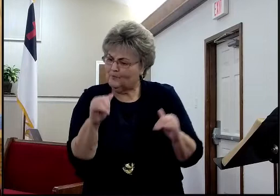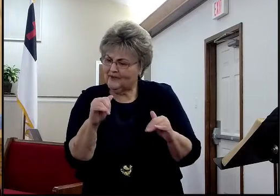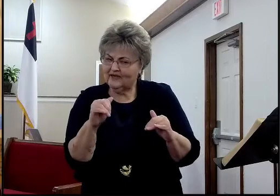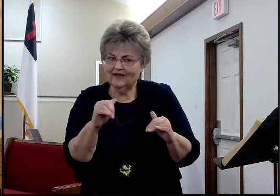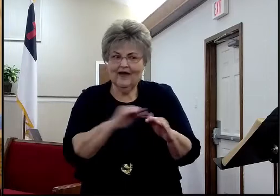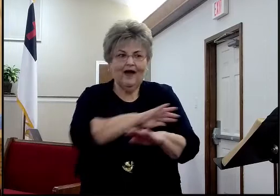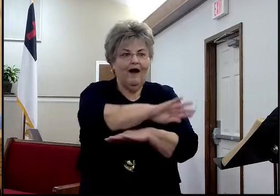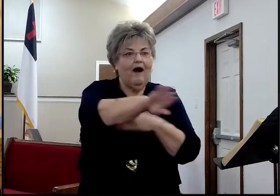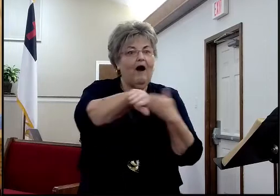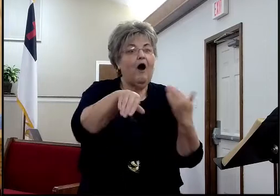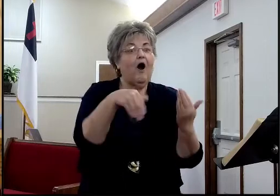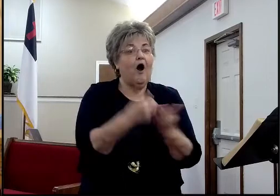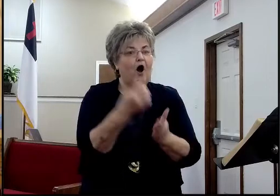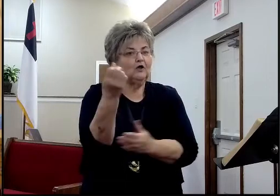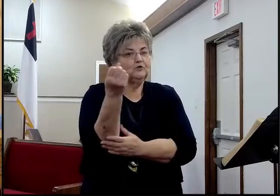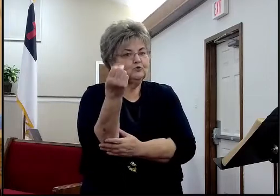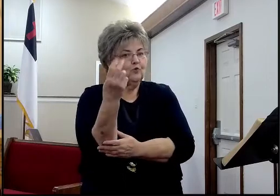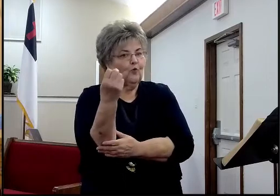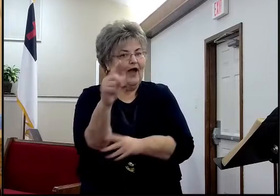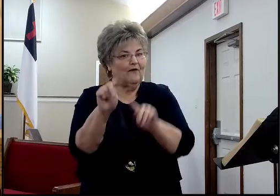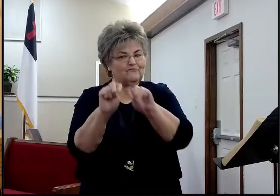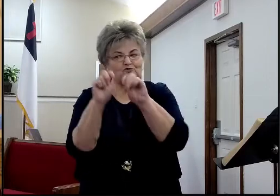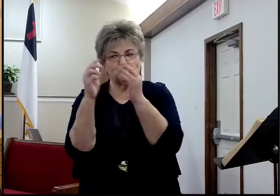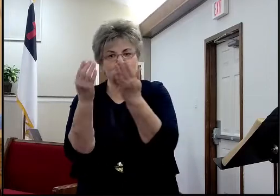all the 12 tribes, they're not lost,